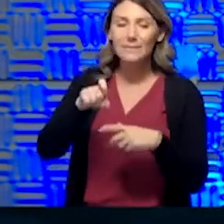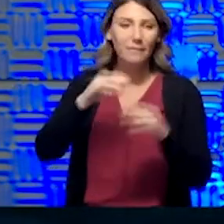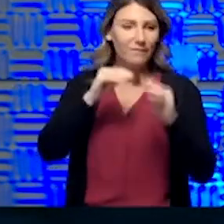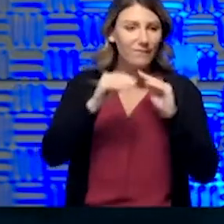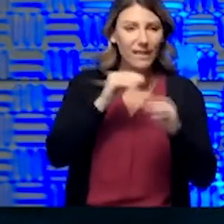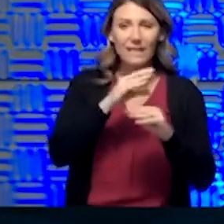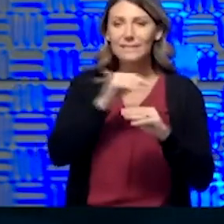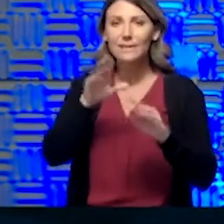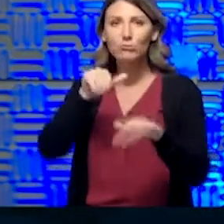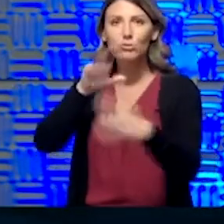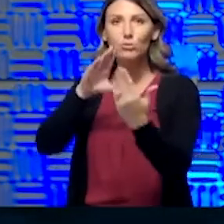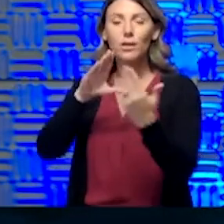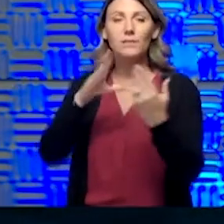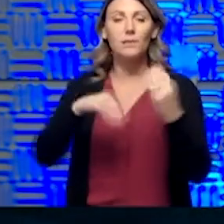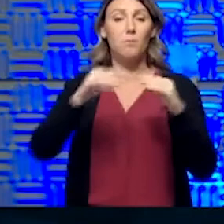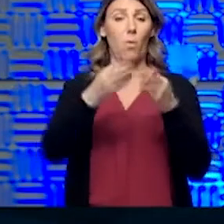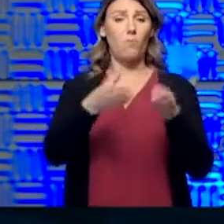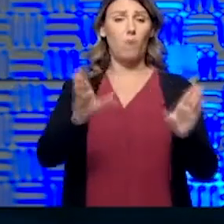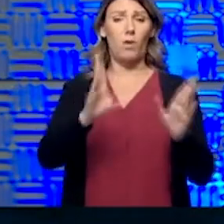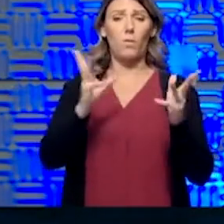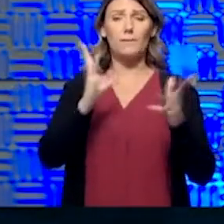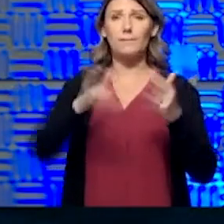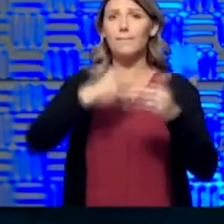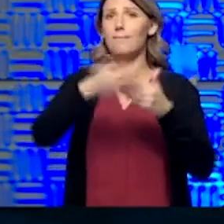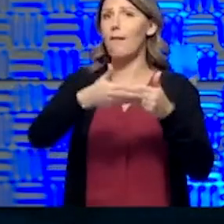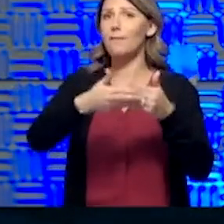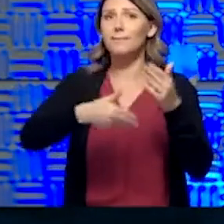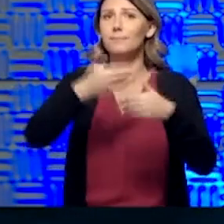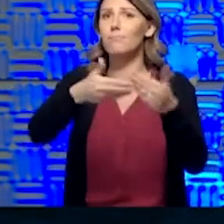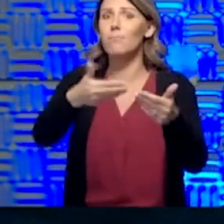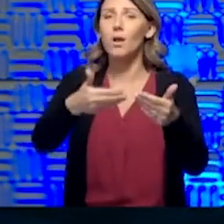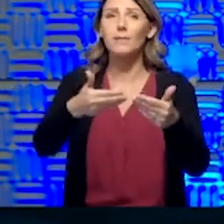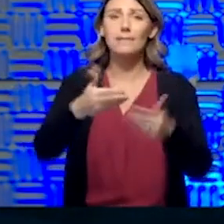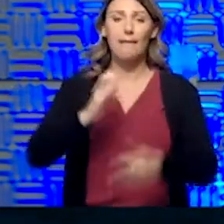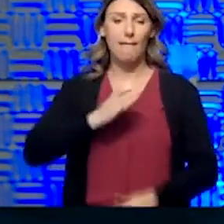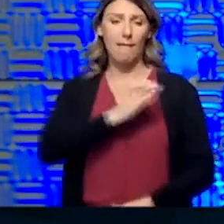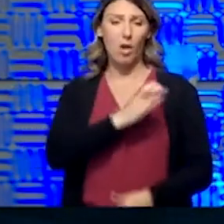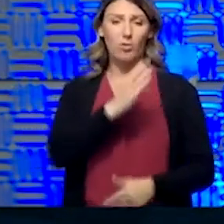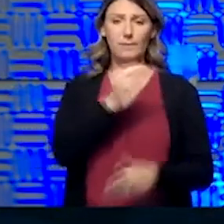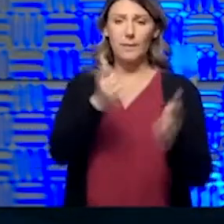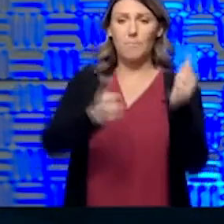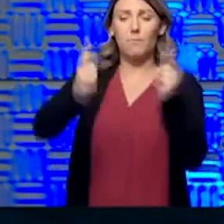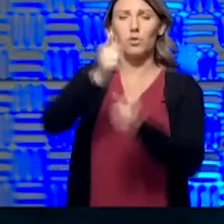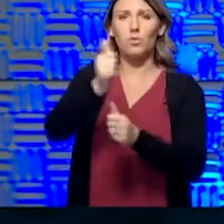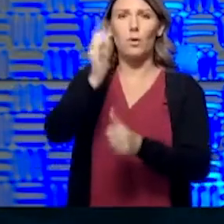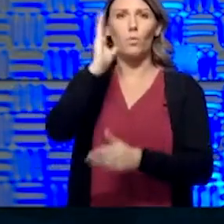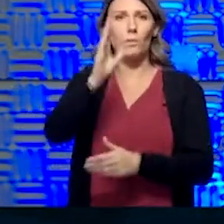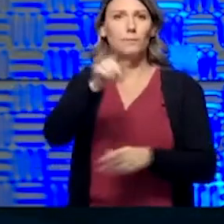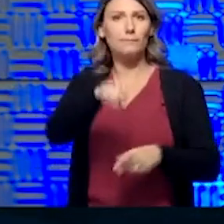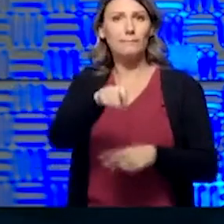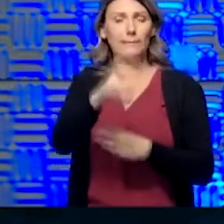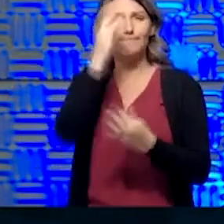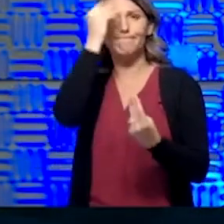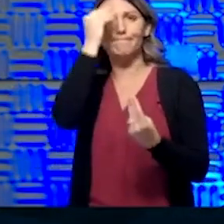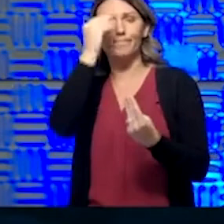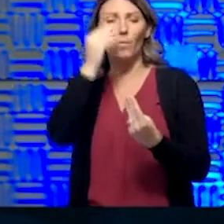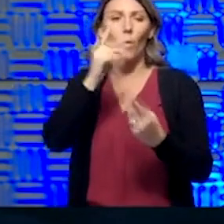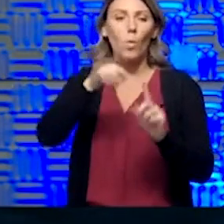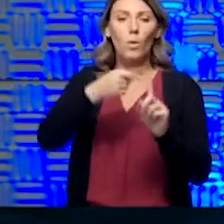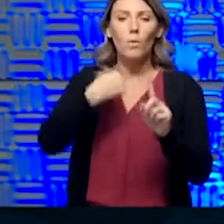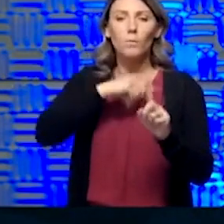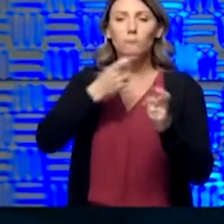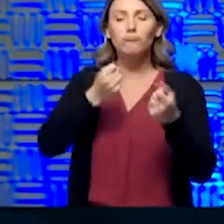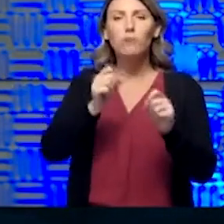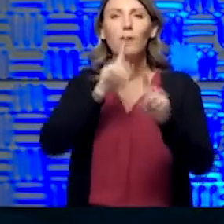But then, more broadly, what are the next steps that Congress and the administration will consider as we try to respond to